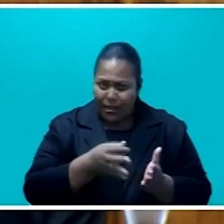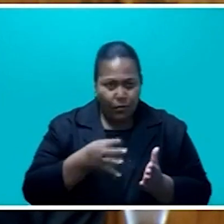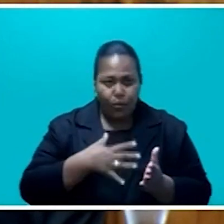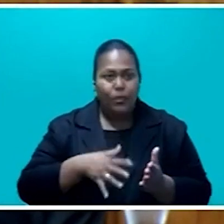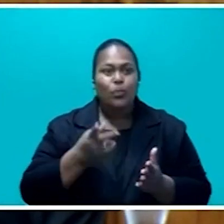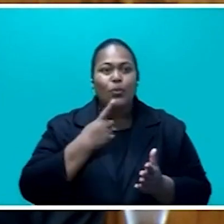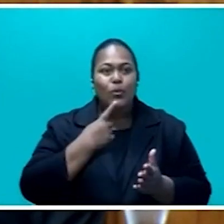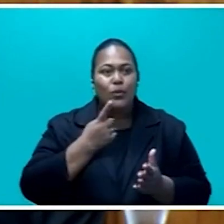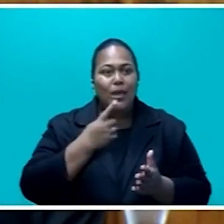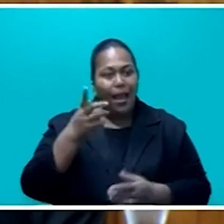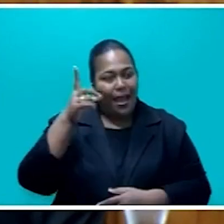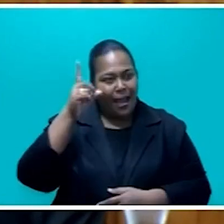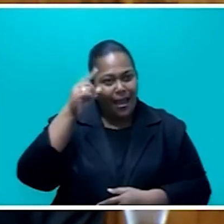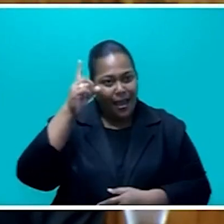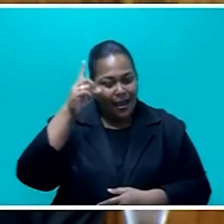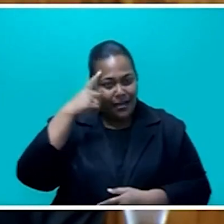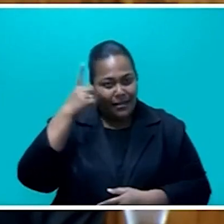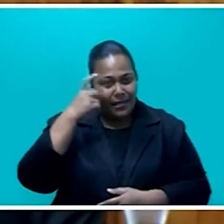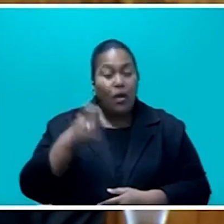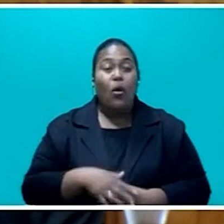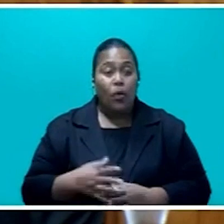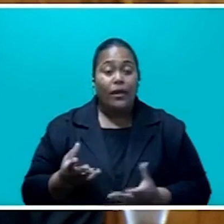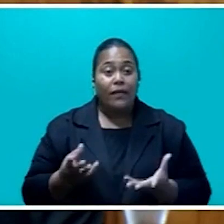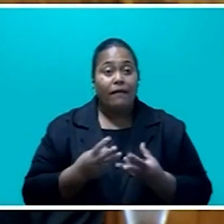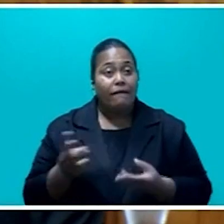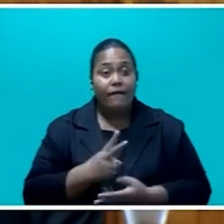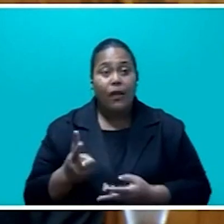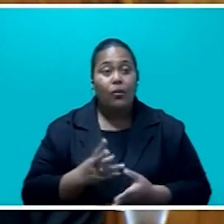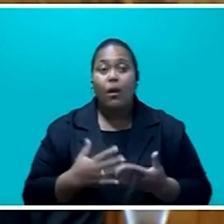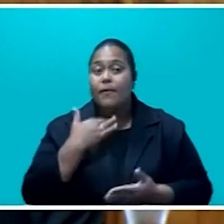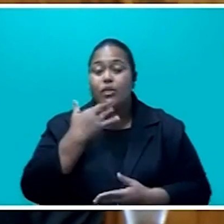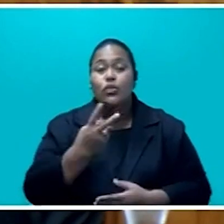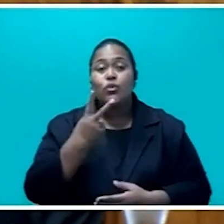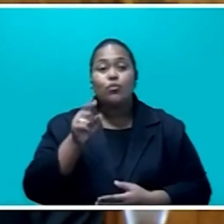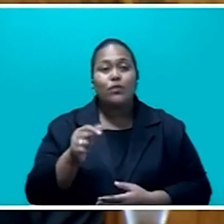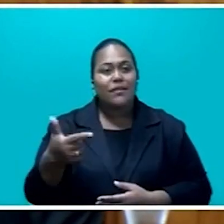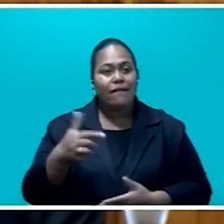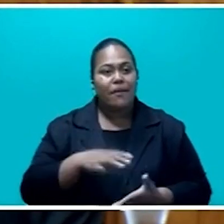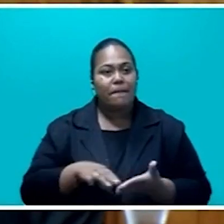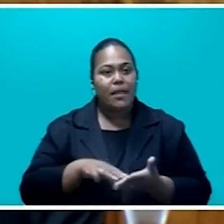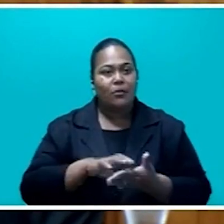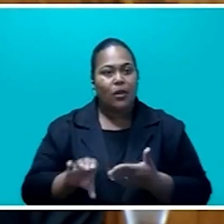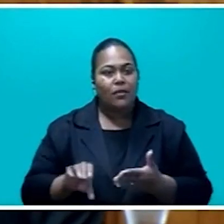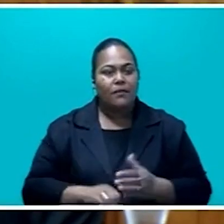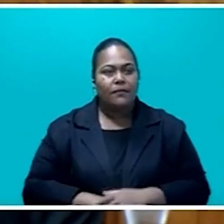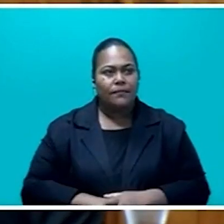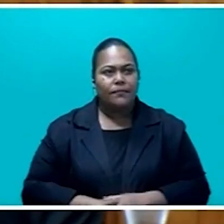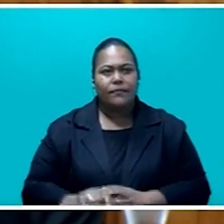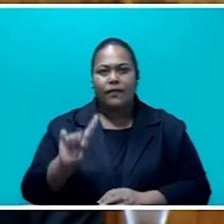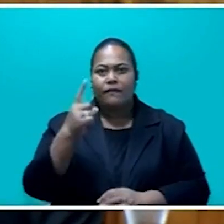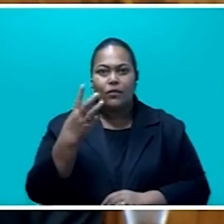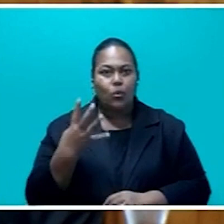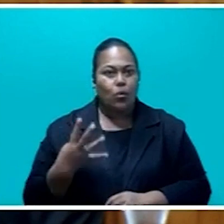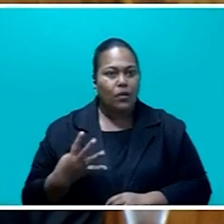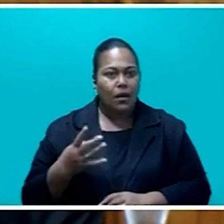oh, the media value, my Speaker, is $2.7 million on the first quarter loan.